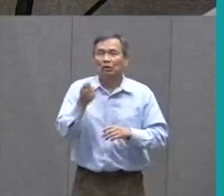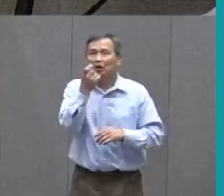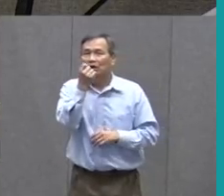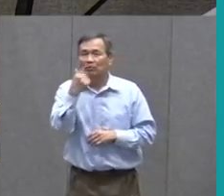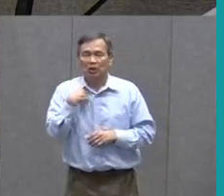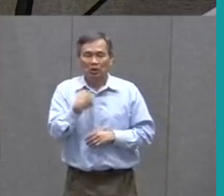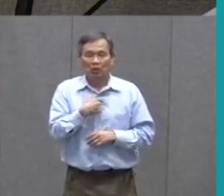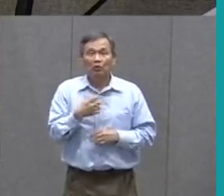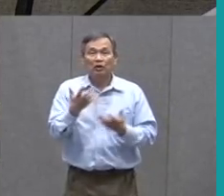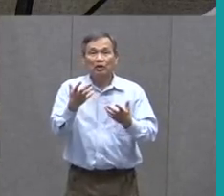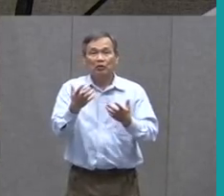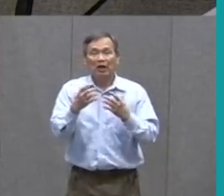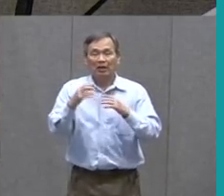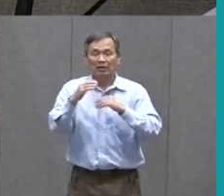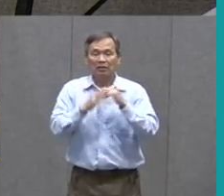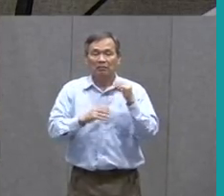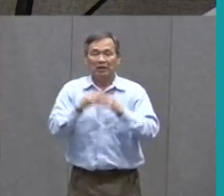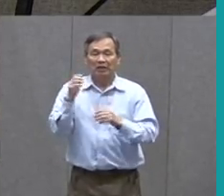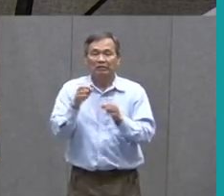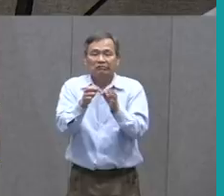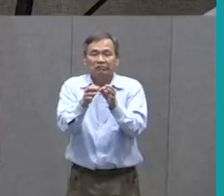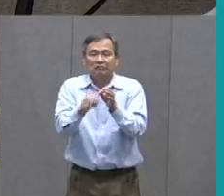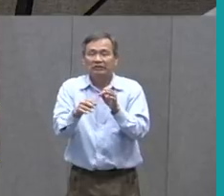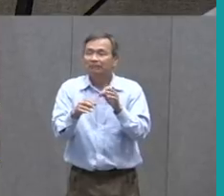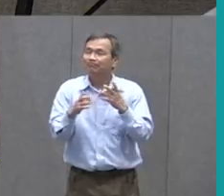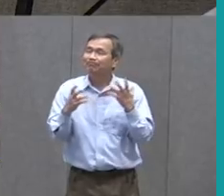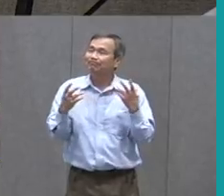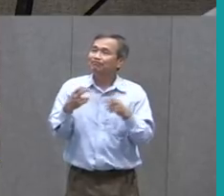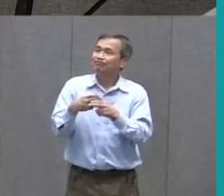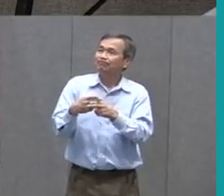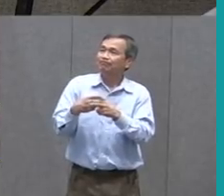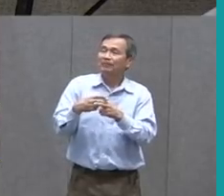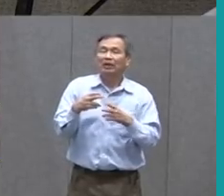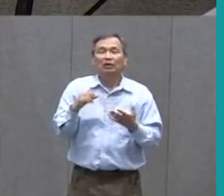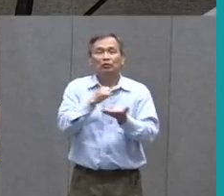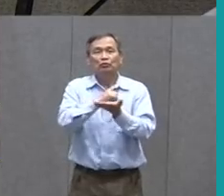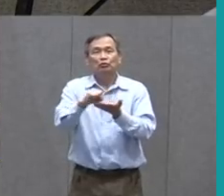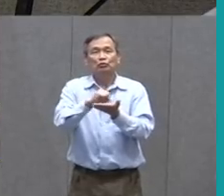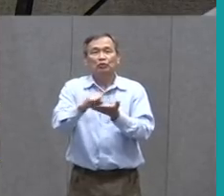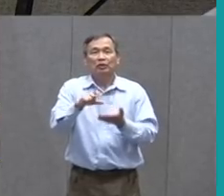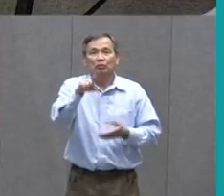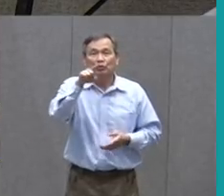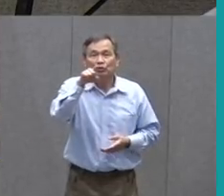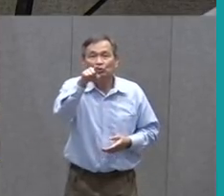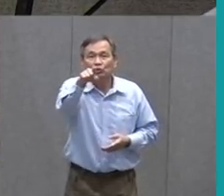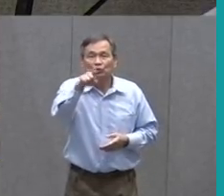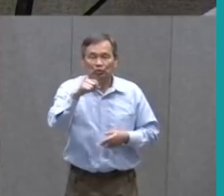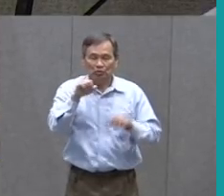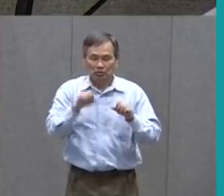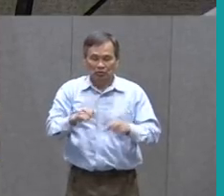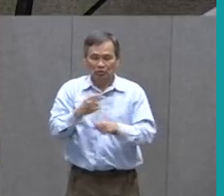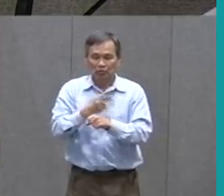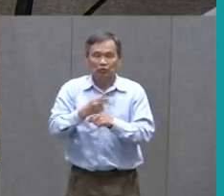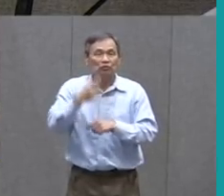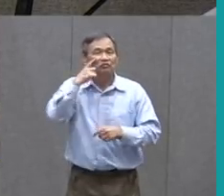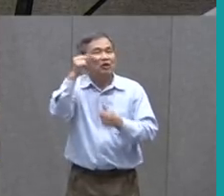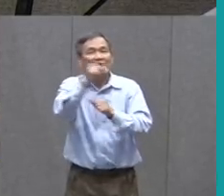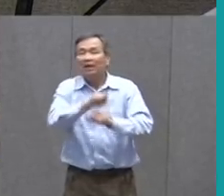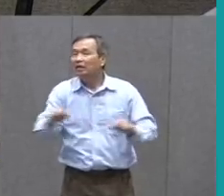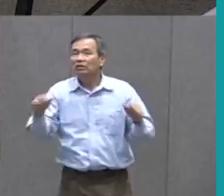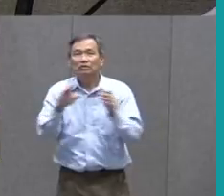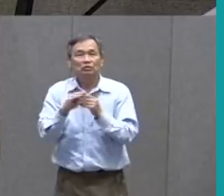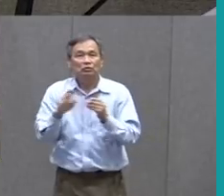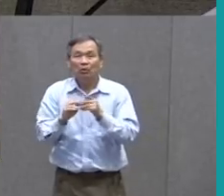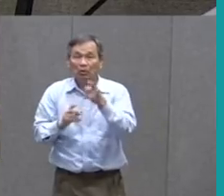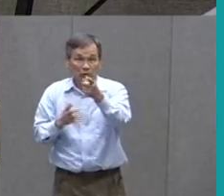start To build a sample Of a script That you could use On any story that you like